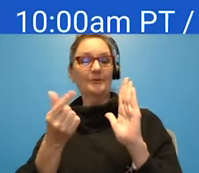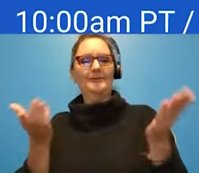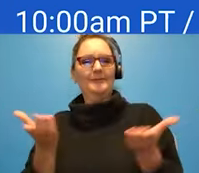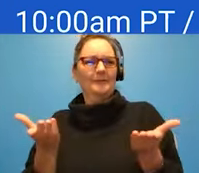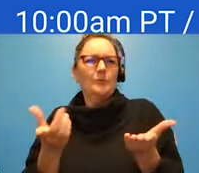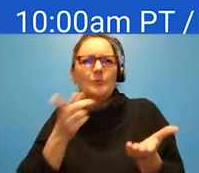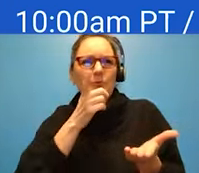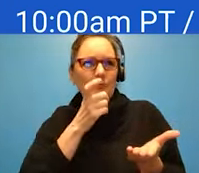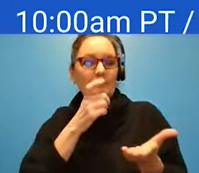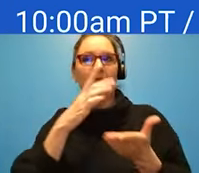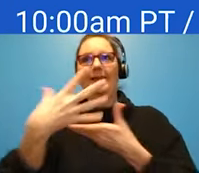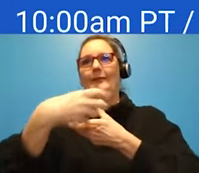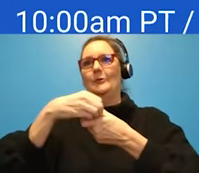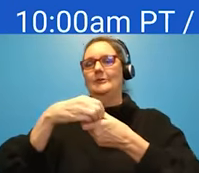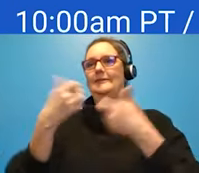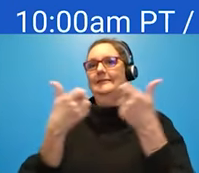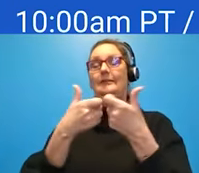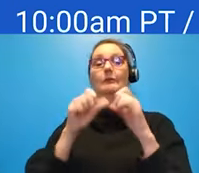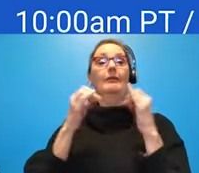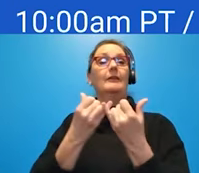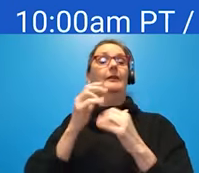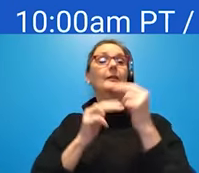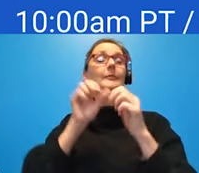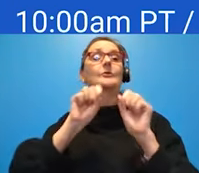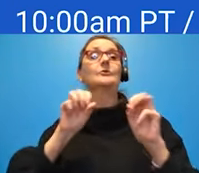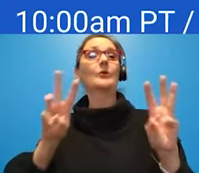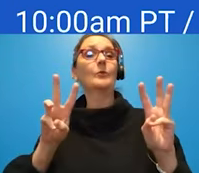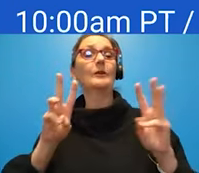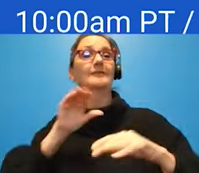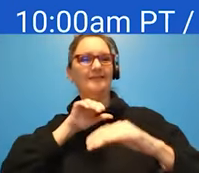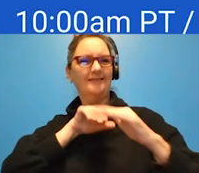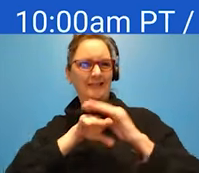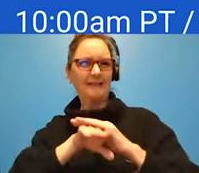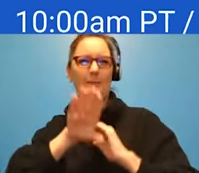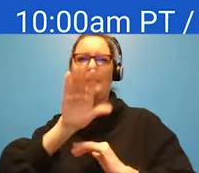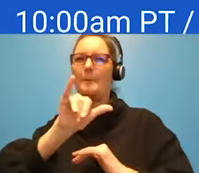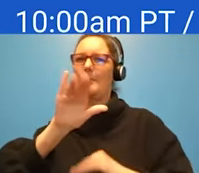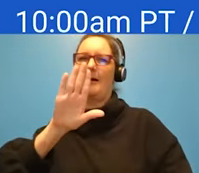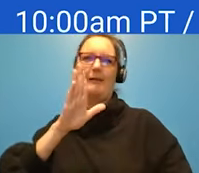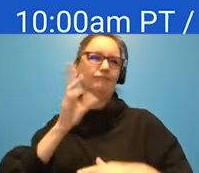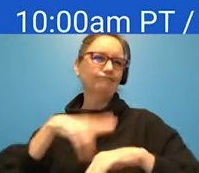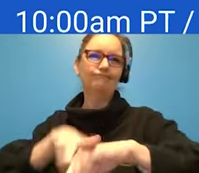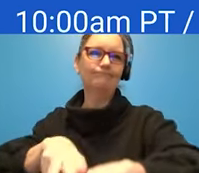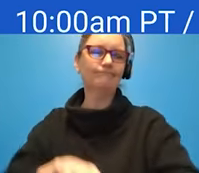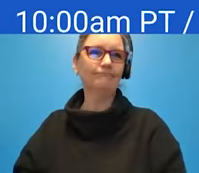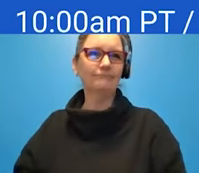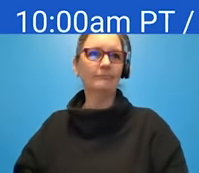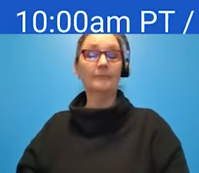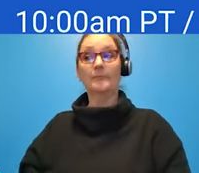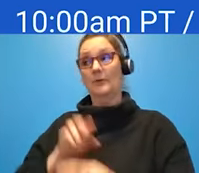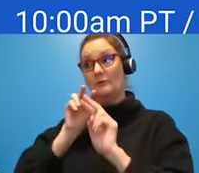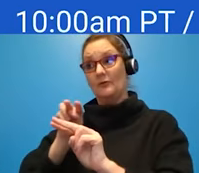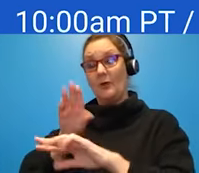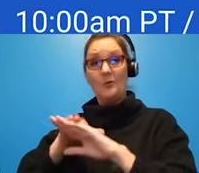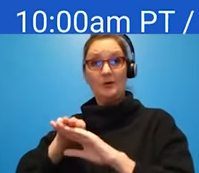digital agency that builds software accessibly by default. I invite you to follow us on social media